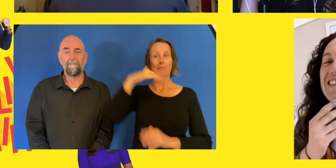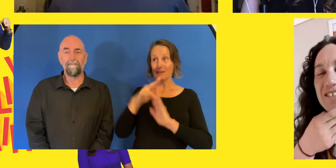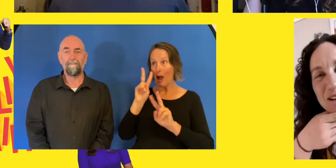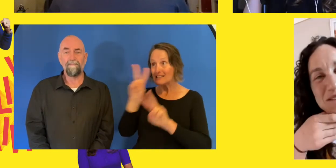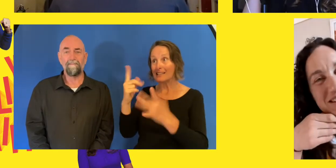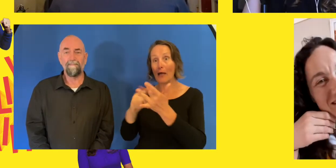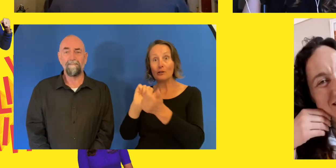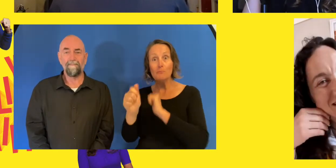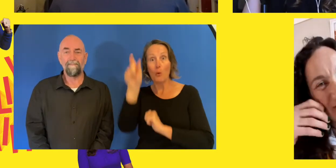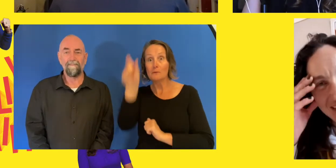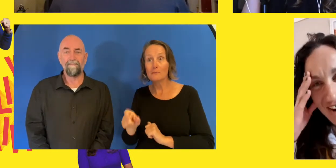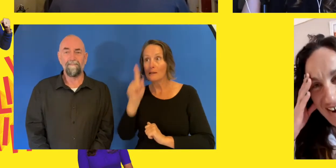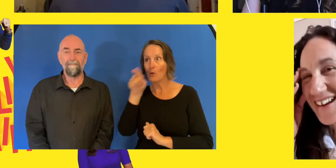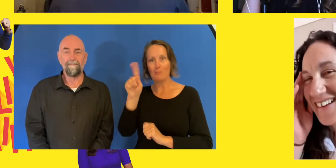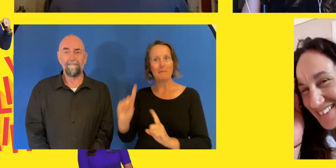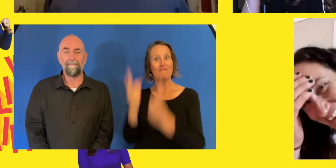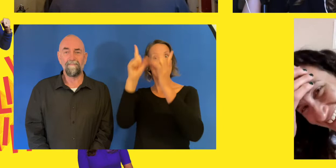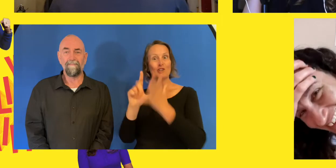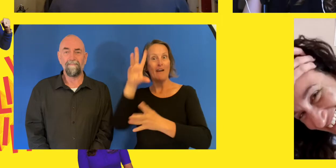I think every time Mitch and I see each other, we start crying.